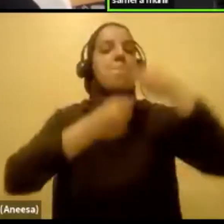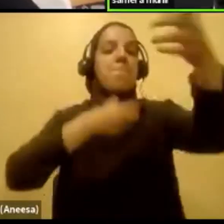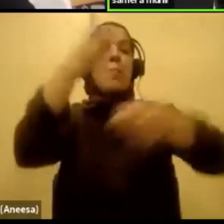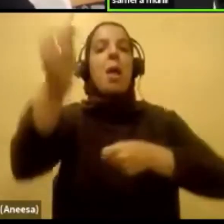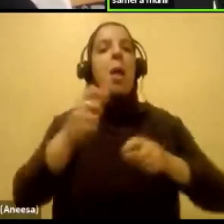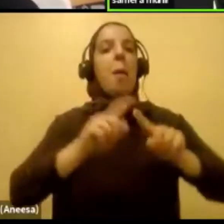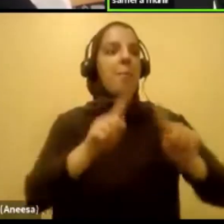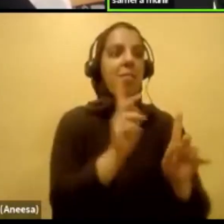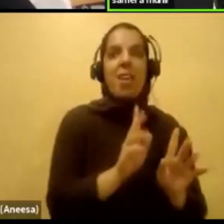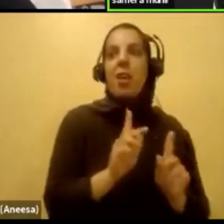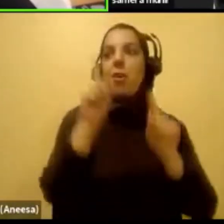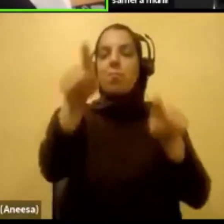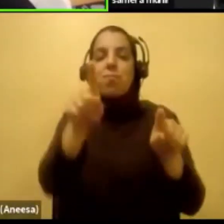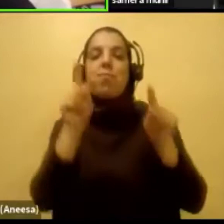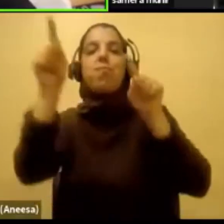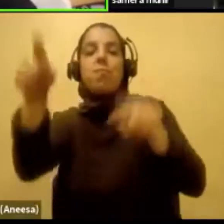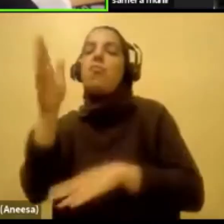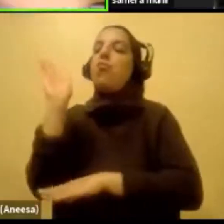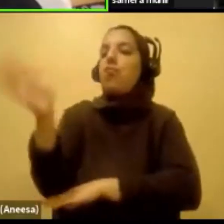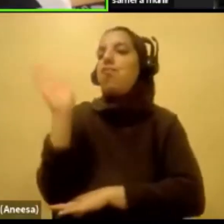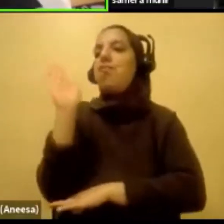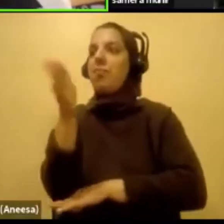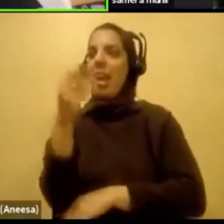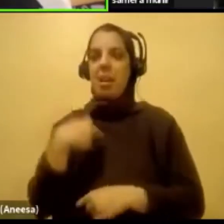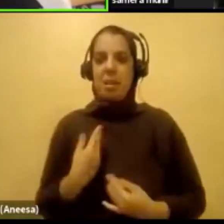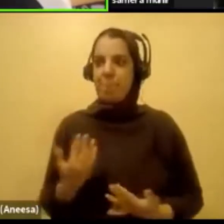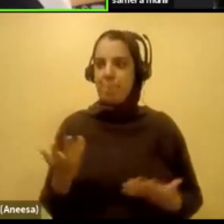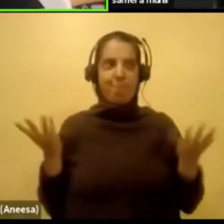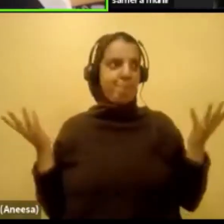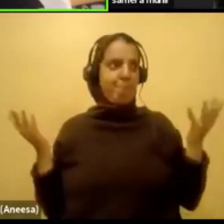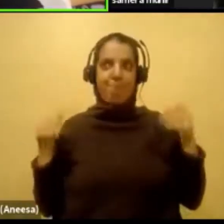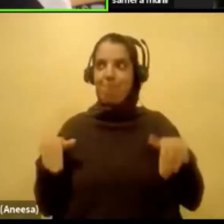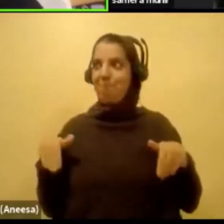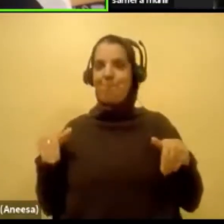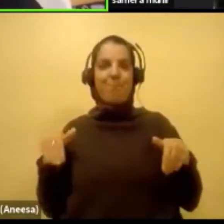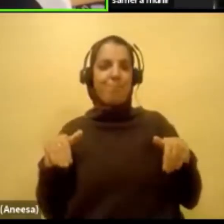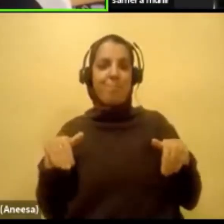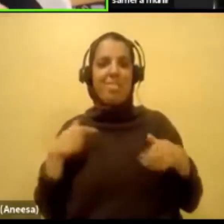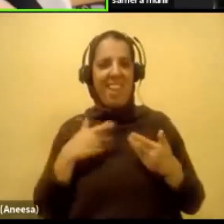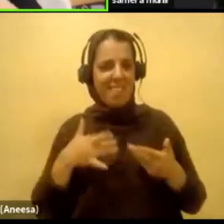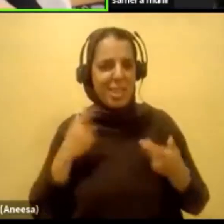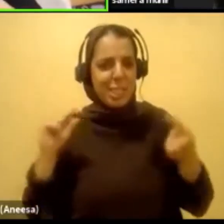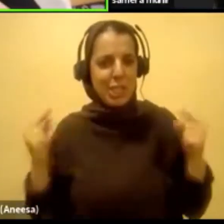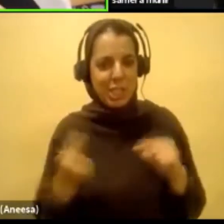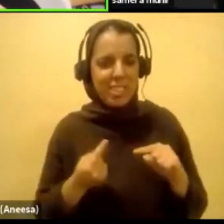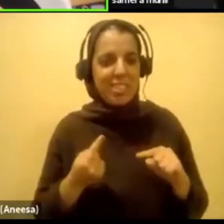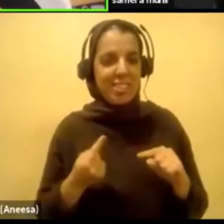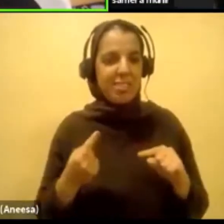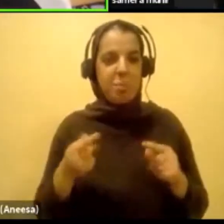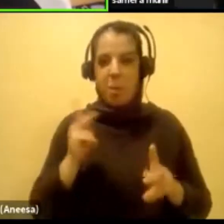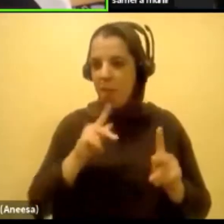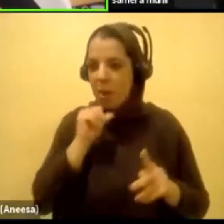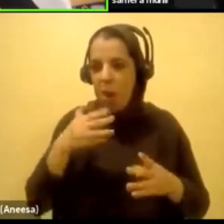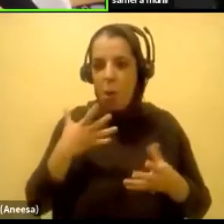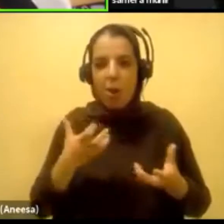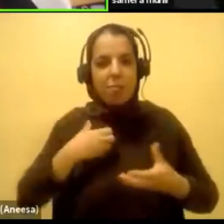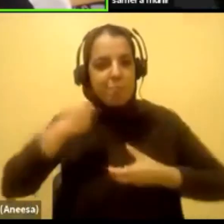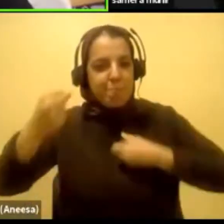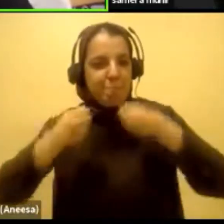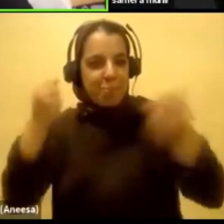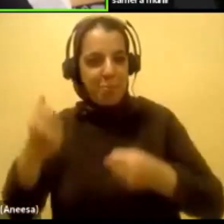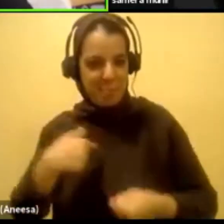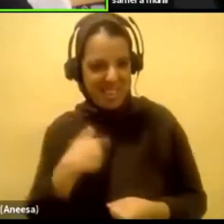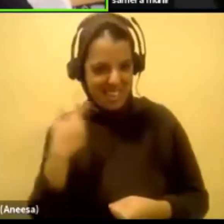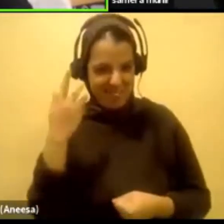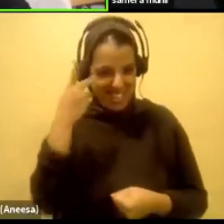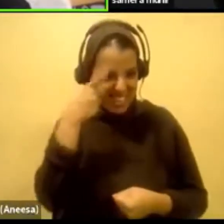big boy names. And I was left behind. And this hurt me a lot too. Because like, you know, I was like, what the